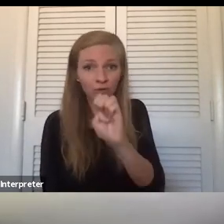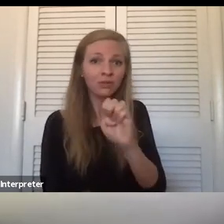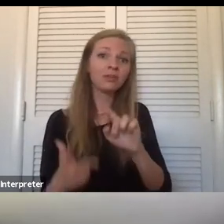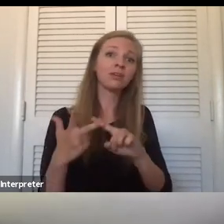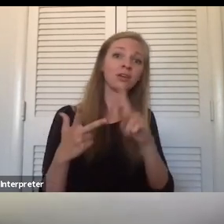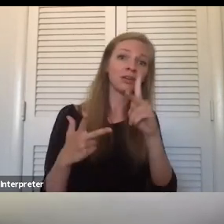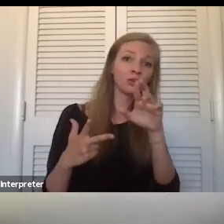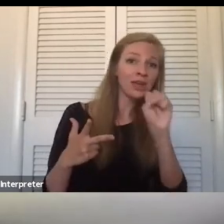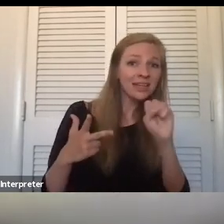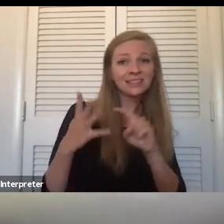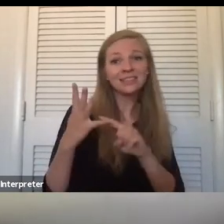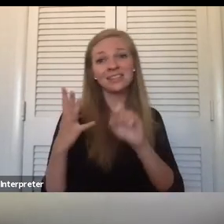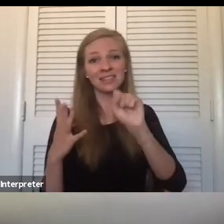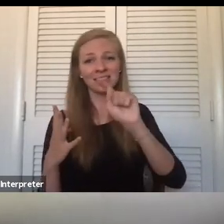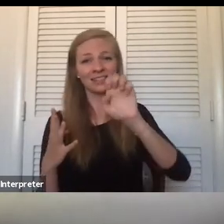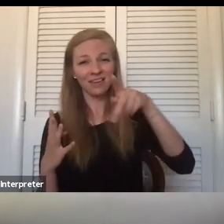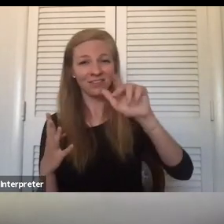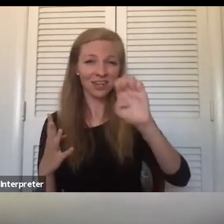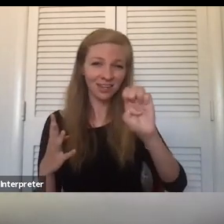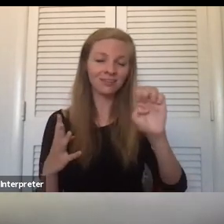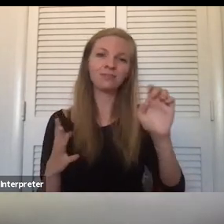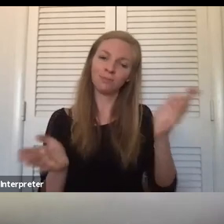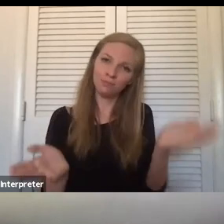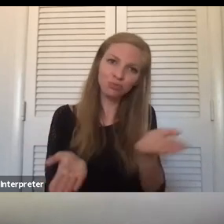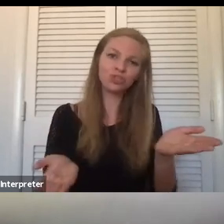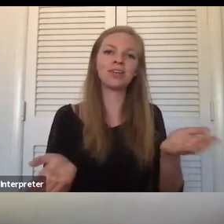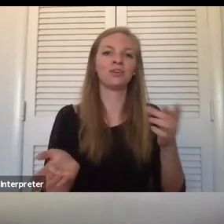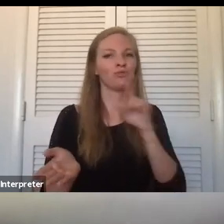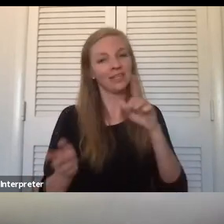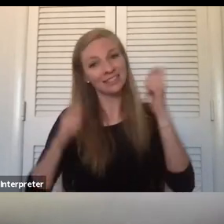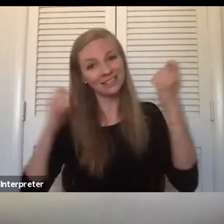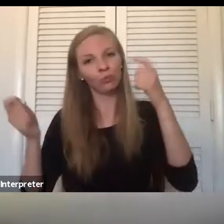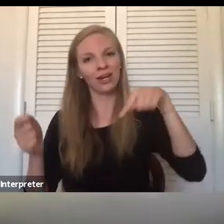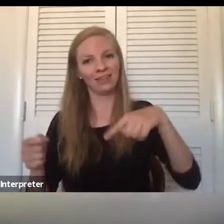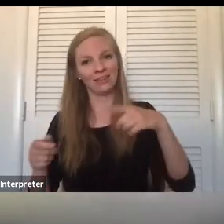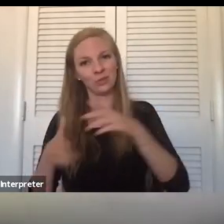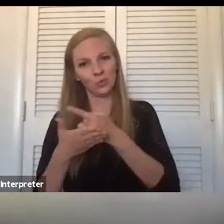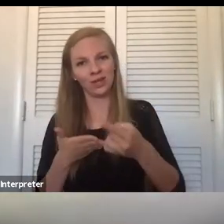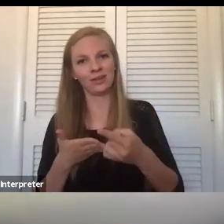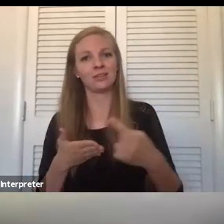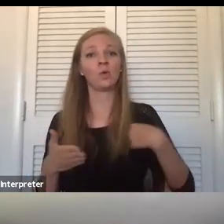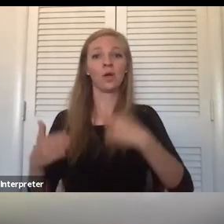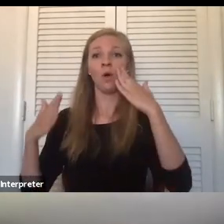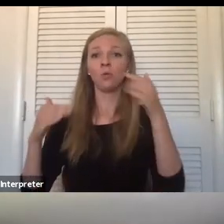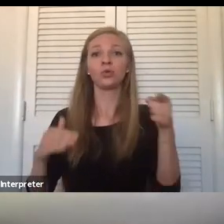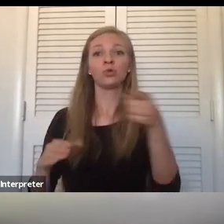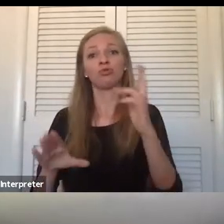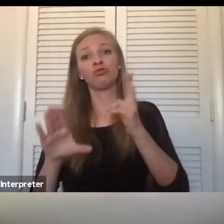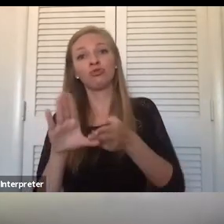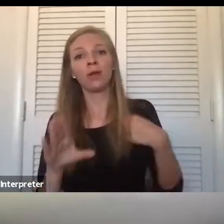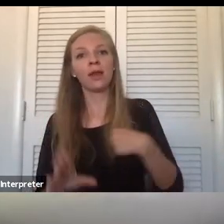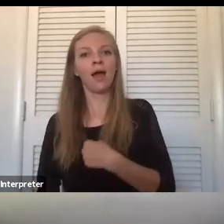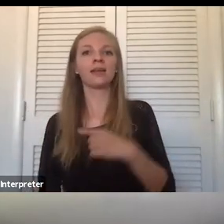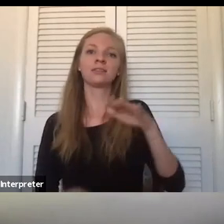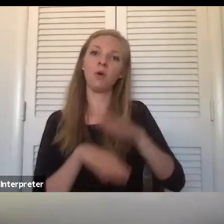for pushing our agency to, to make a real celebration out of this week. Um, we hope you join us over on